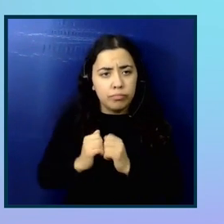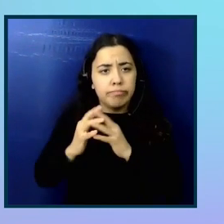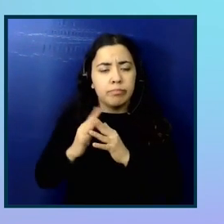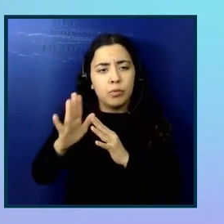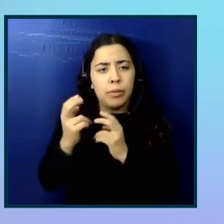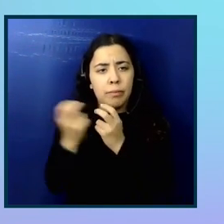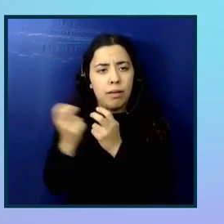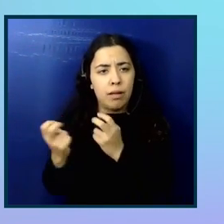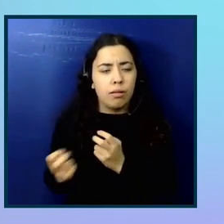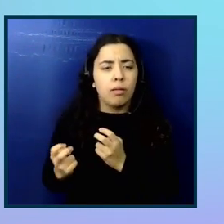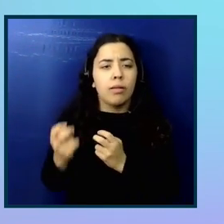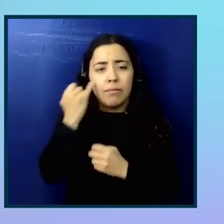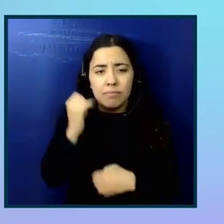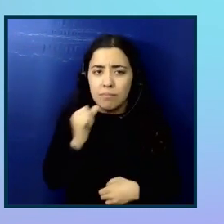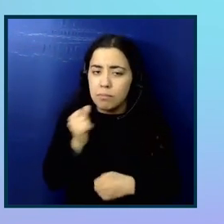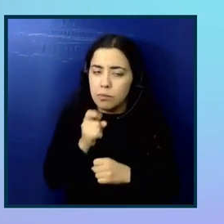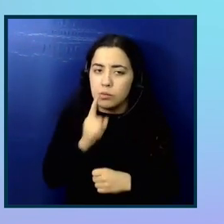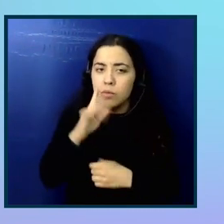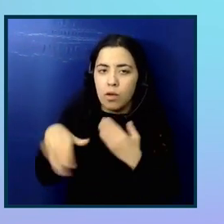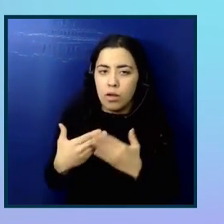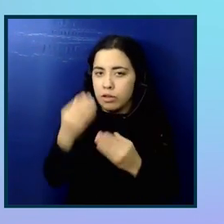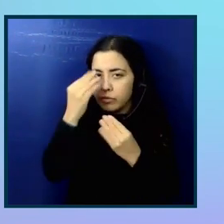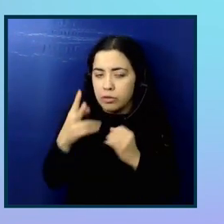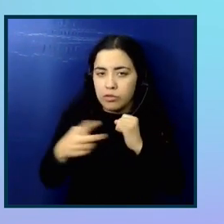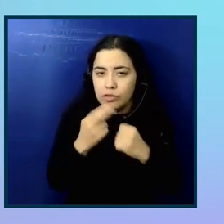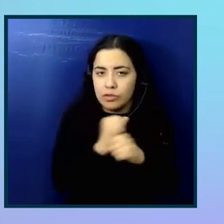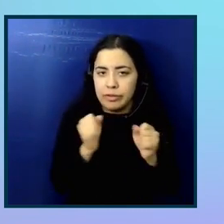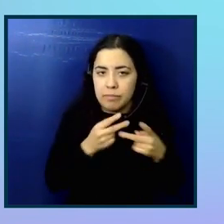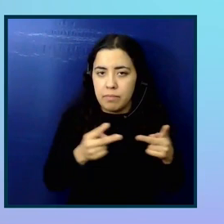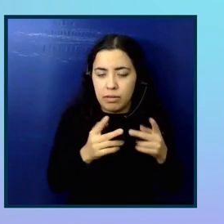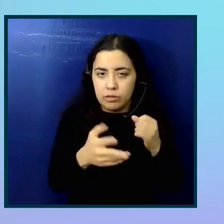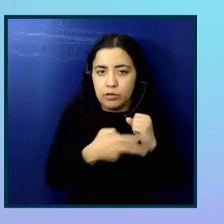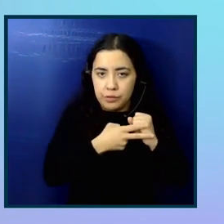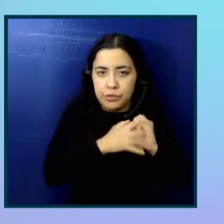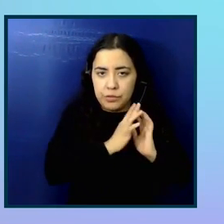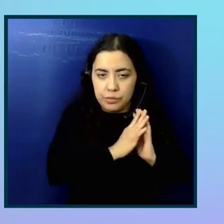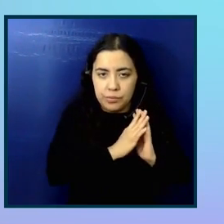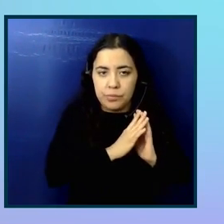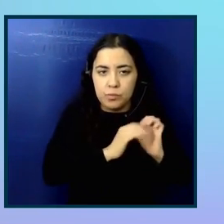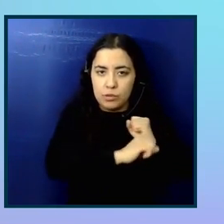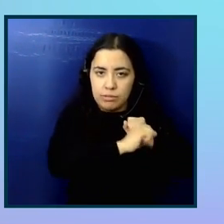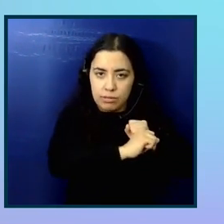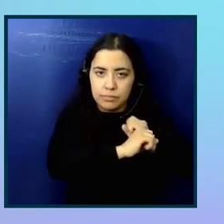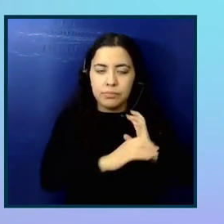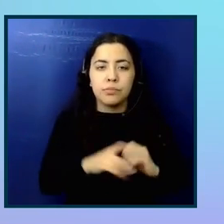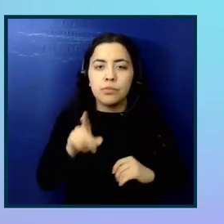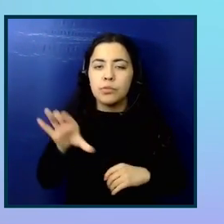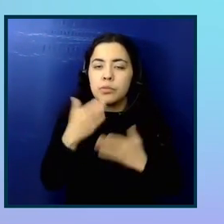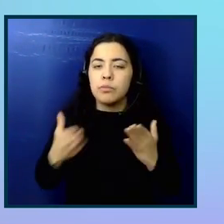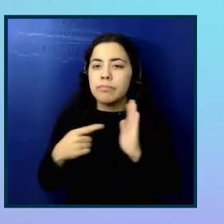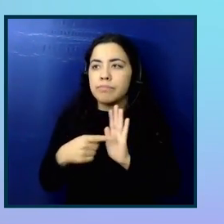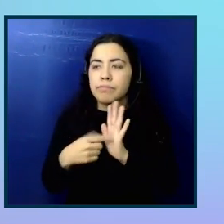And if not, just making sure that all the information is secure. And you can do things such as